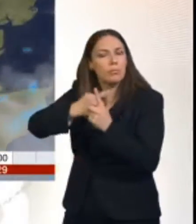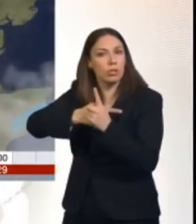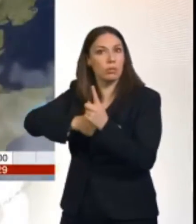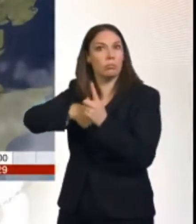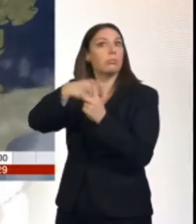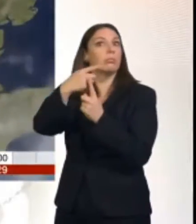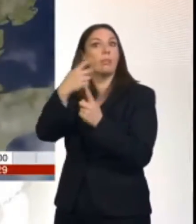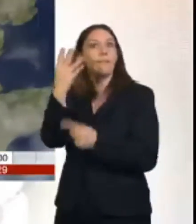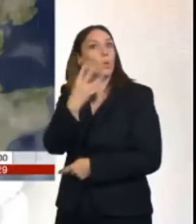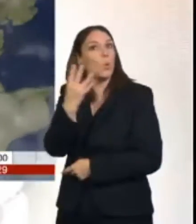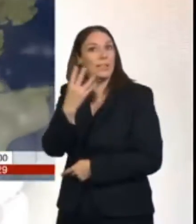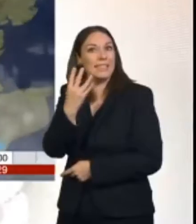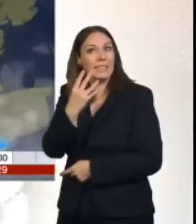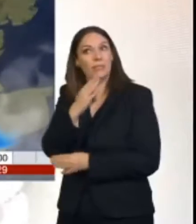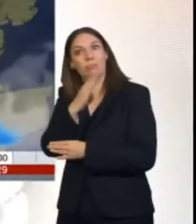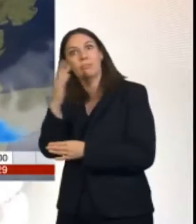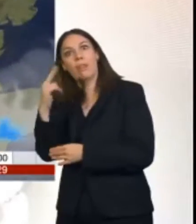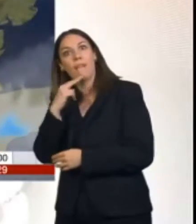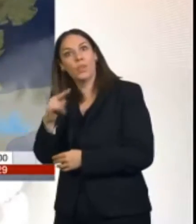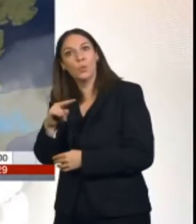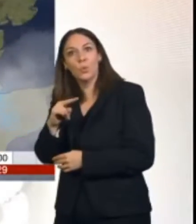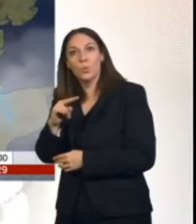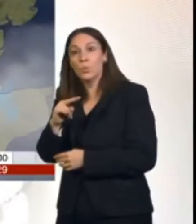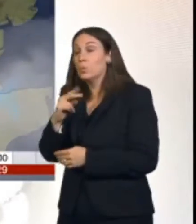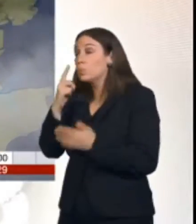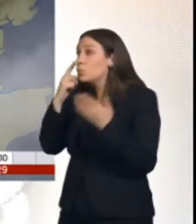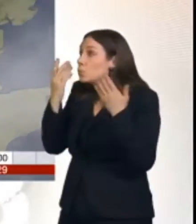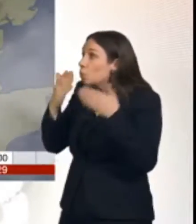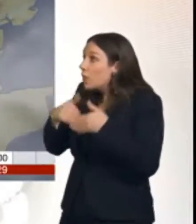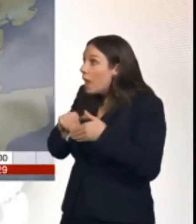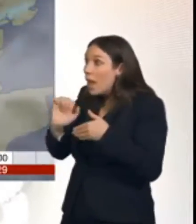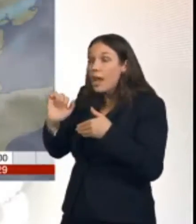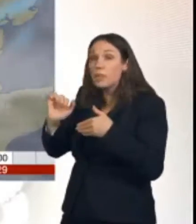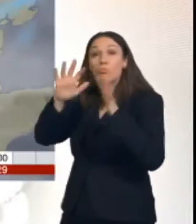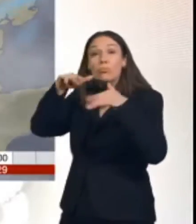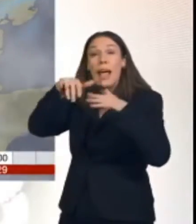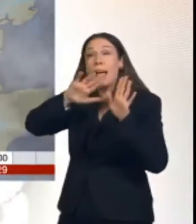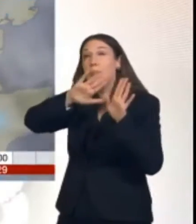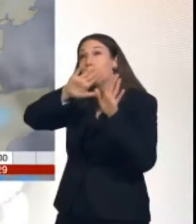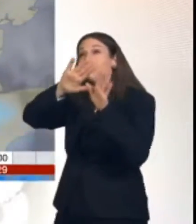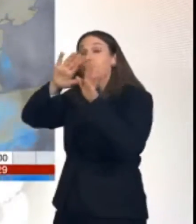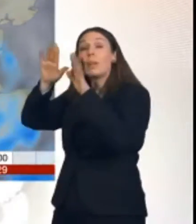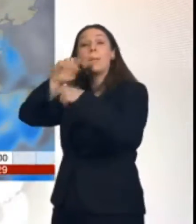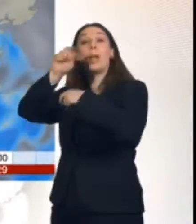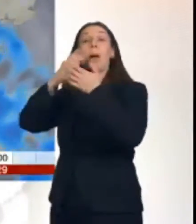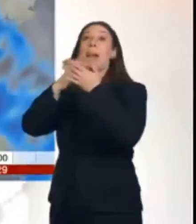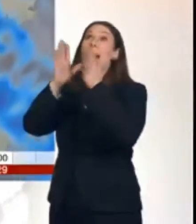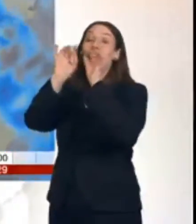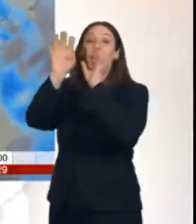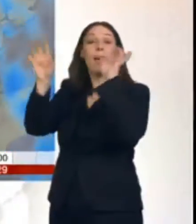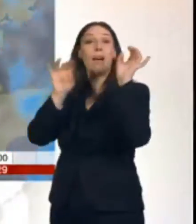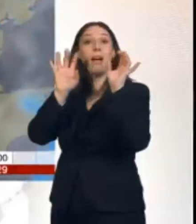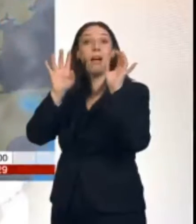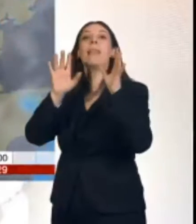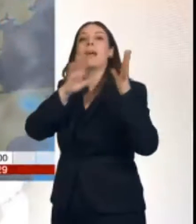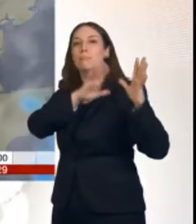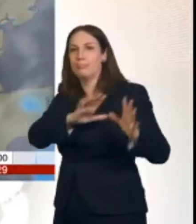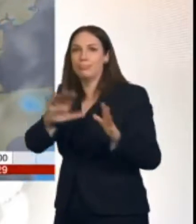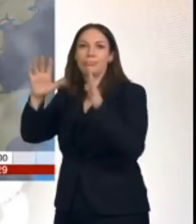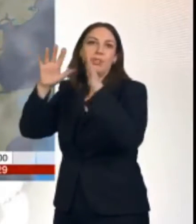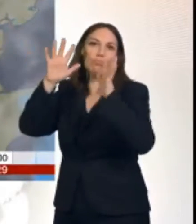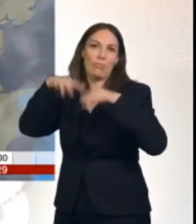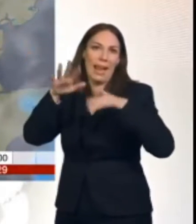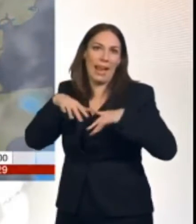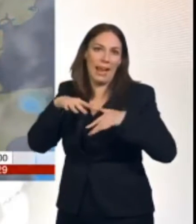afternoon. Now overnight the cloud remaining rain should clear out of the way. We'll see some clear spells and then it's a repeat performance. More cloud moving in